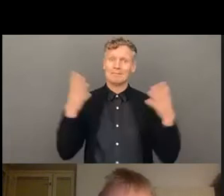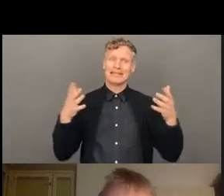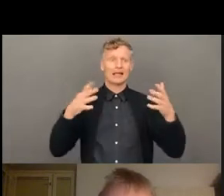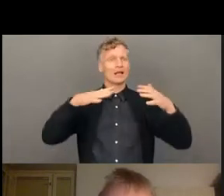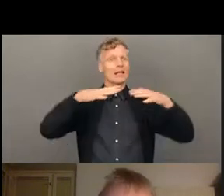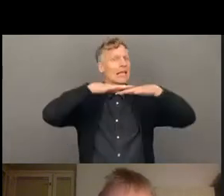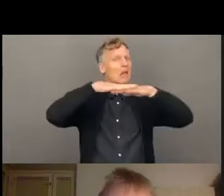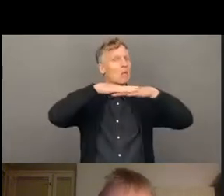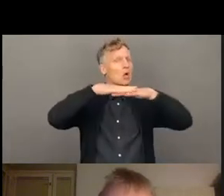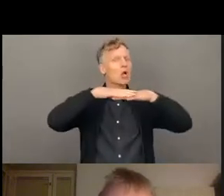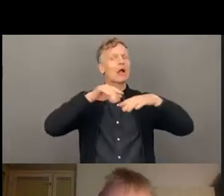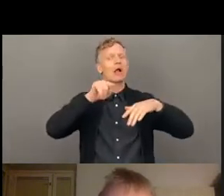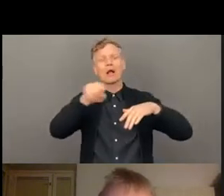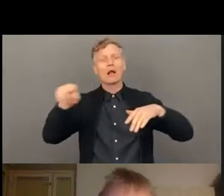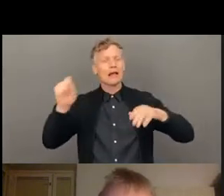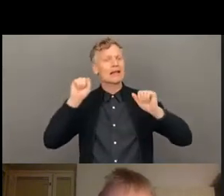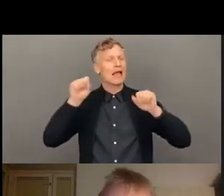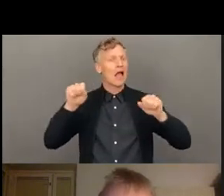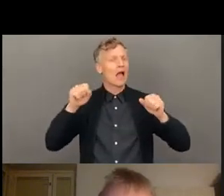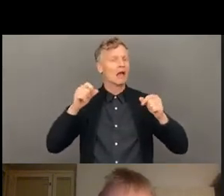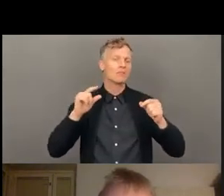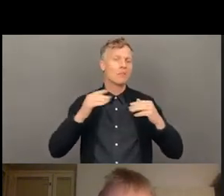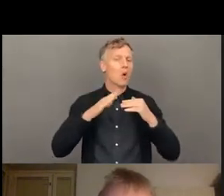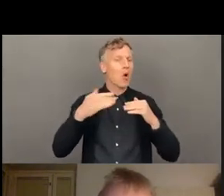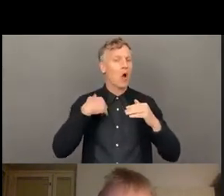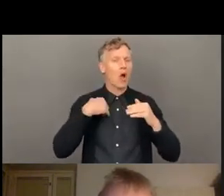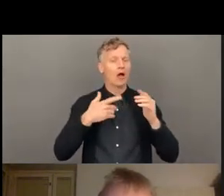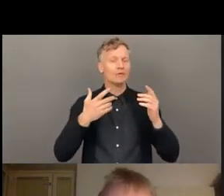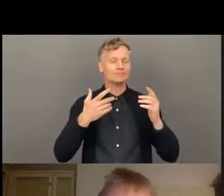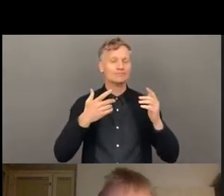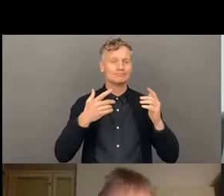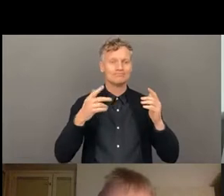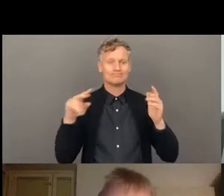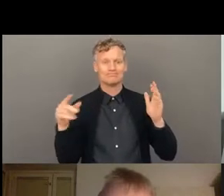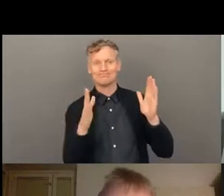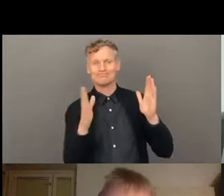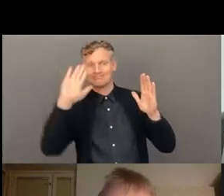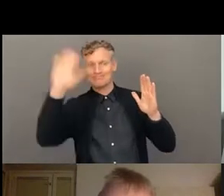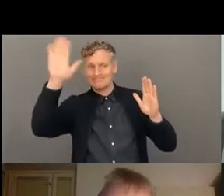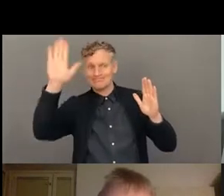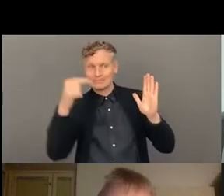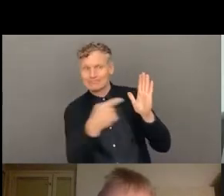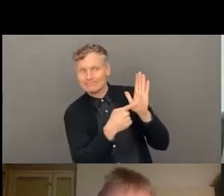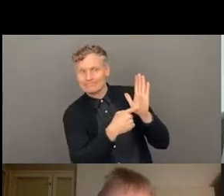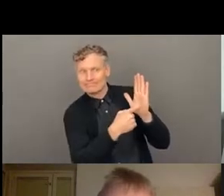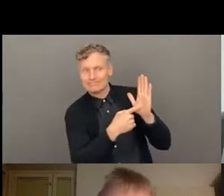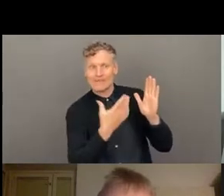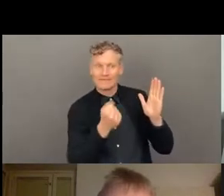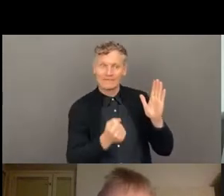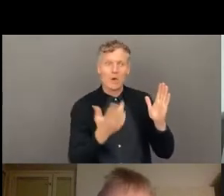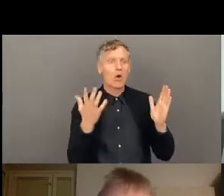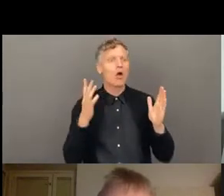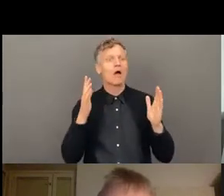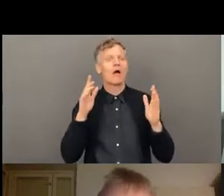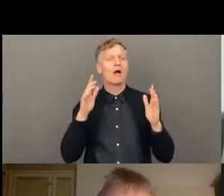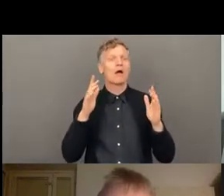because one of the major weaknesses in the field is that because of the cultural differences or cultural customs, many of such cases